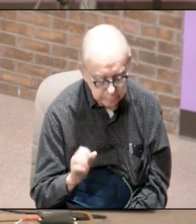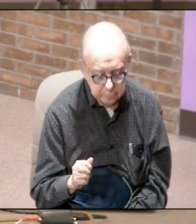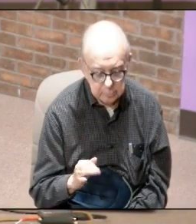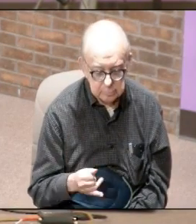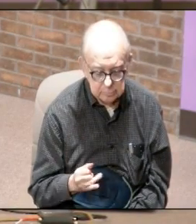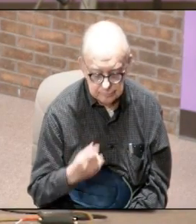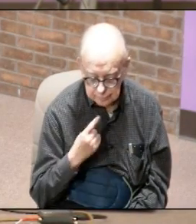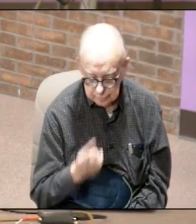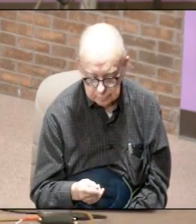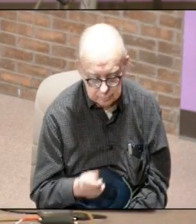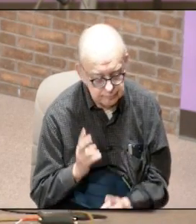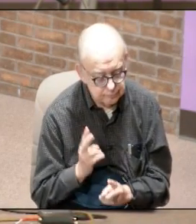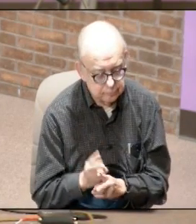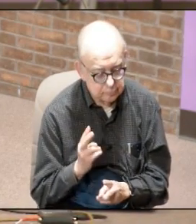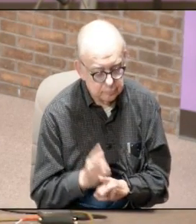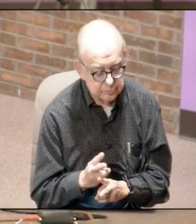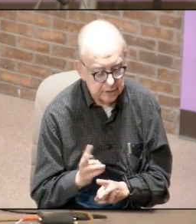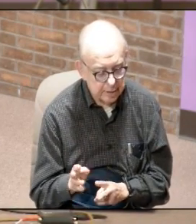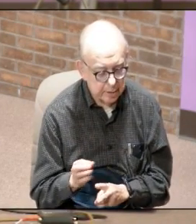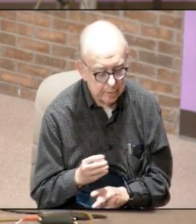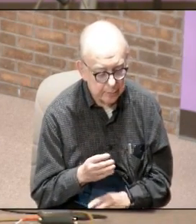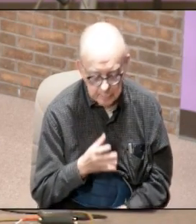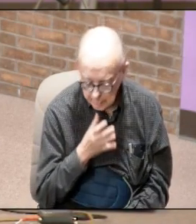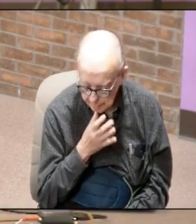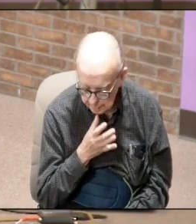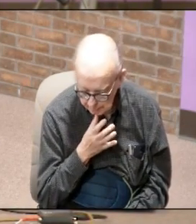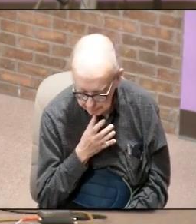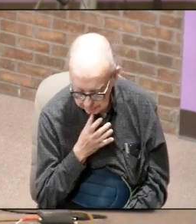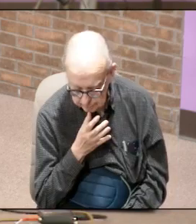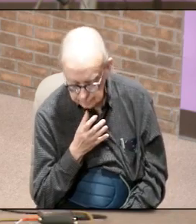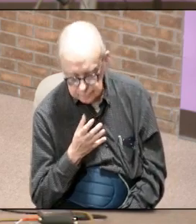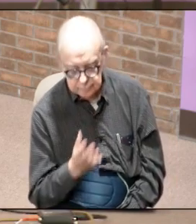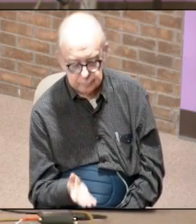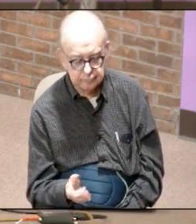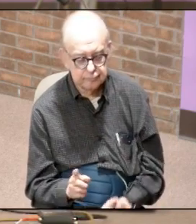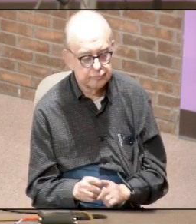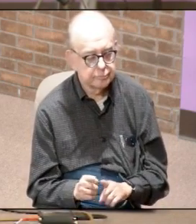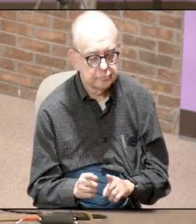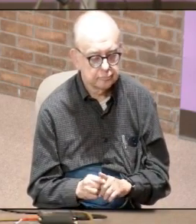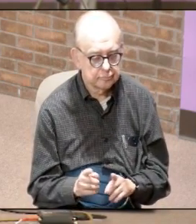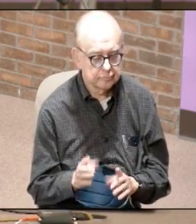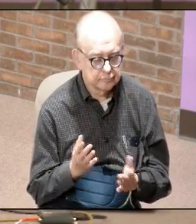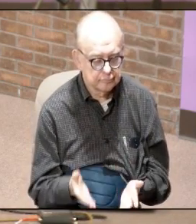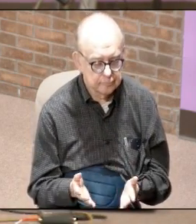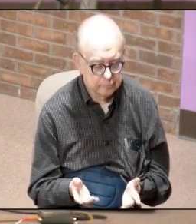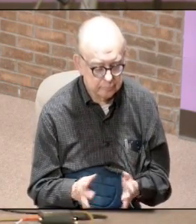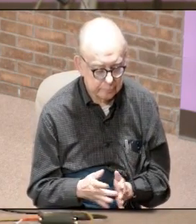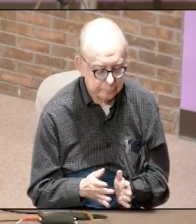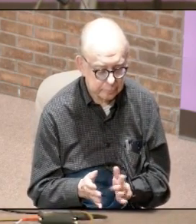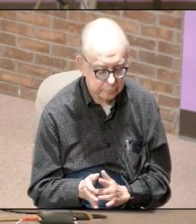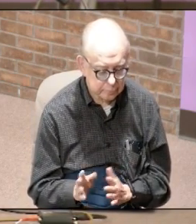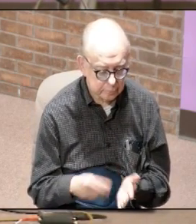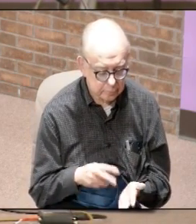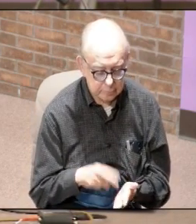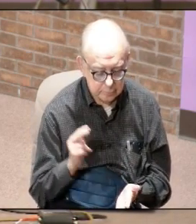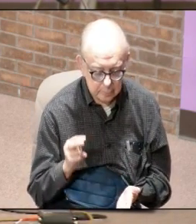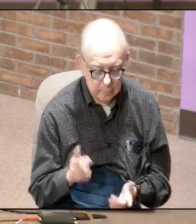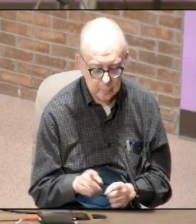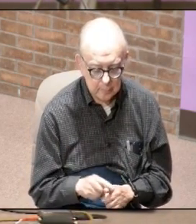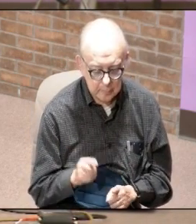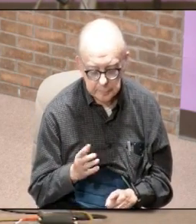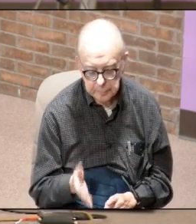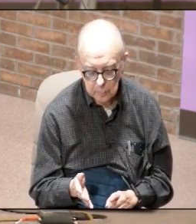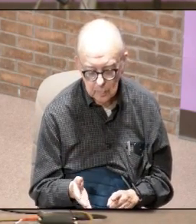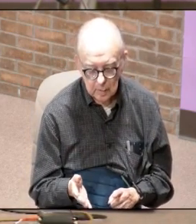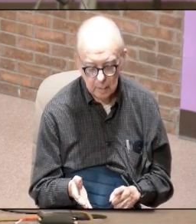John to say take care of her so he was there for that he also was there when Jesus arose he was